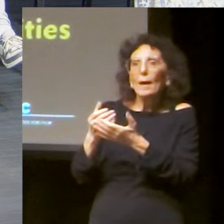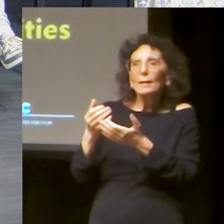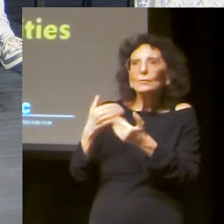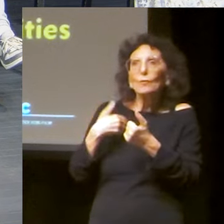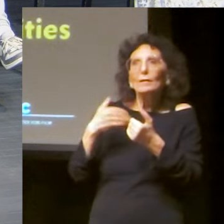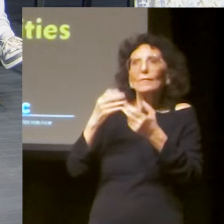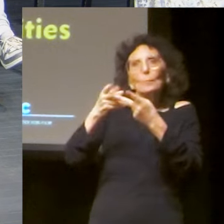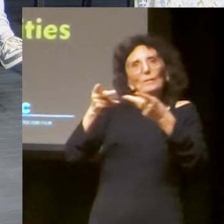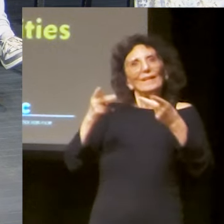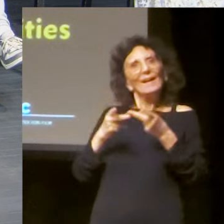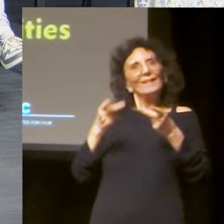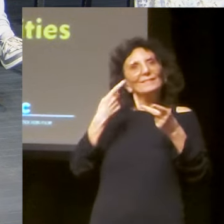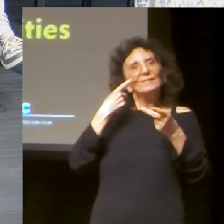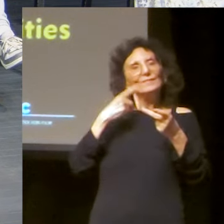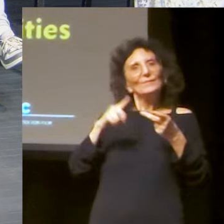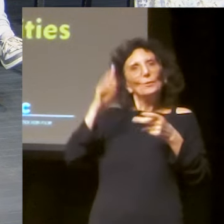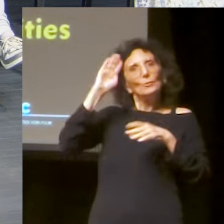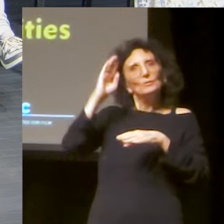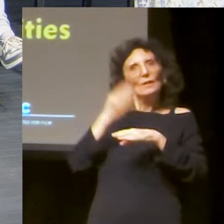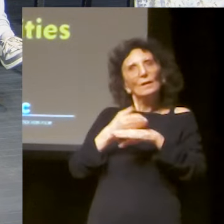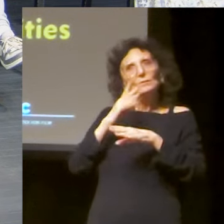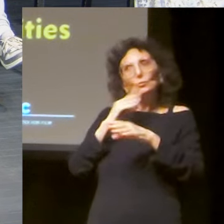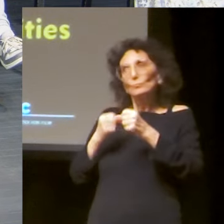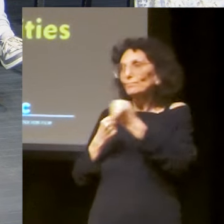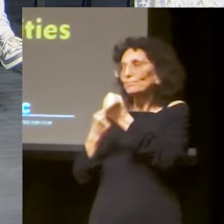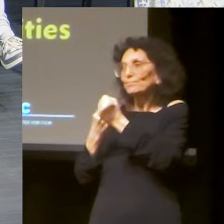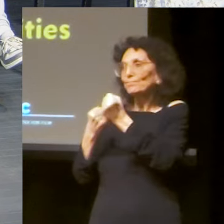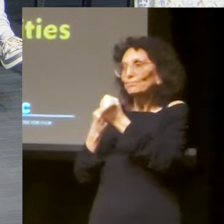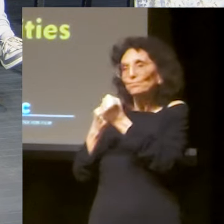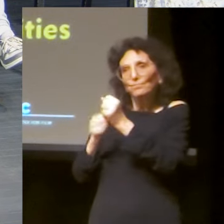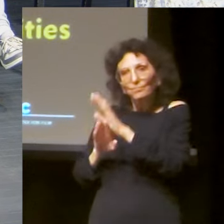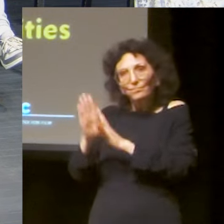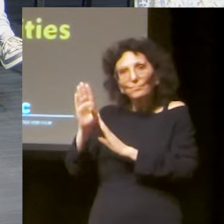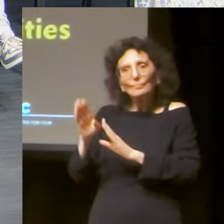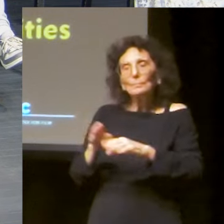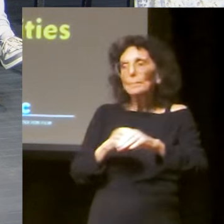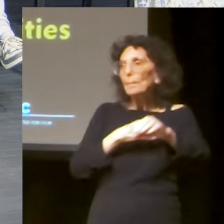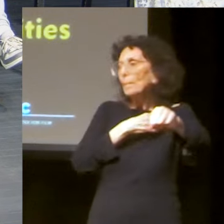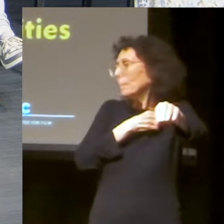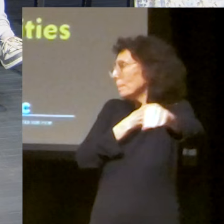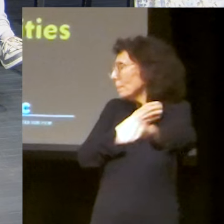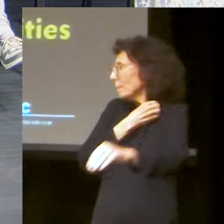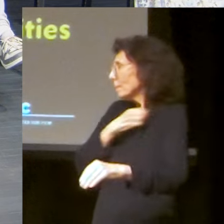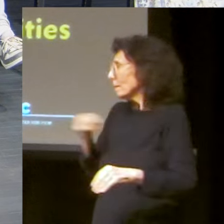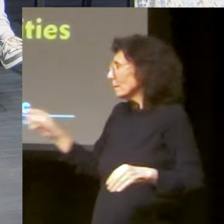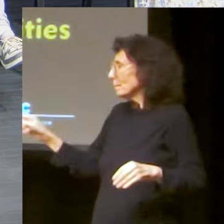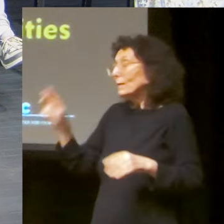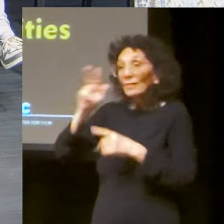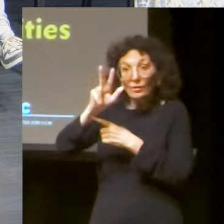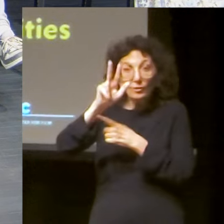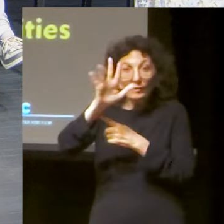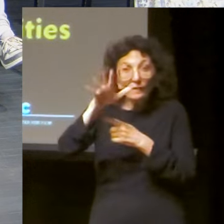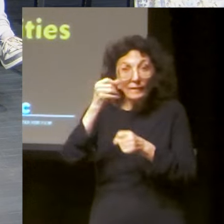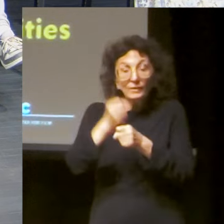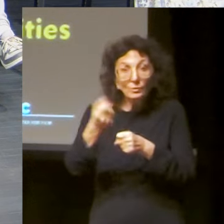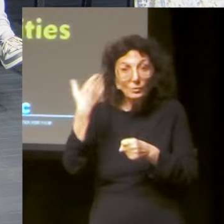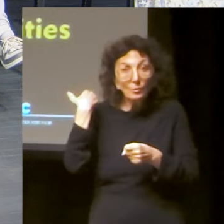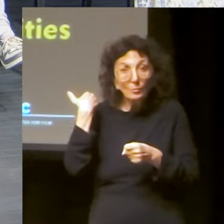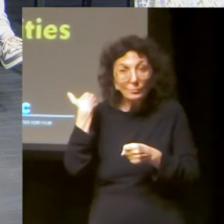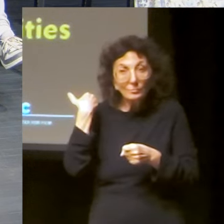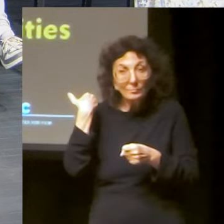So that was the beginning of trying to get help and trying to get facilities for